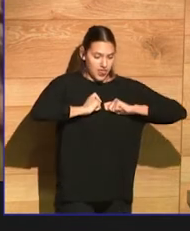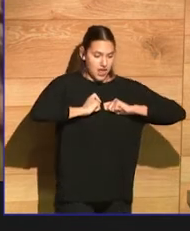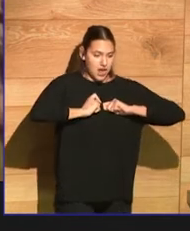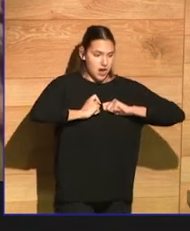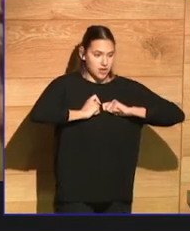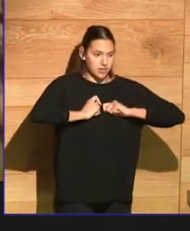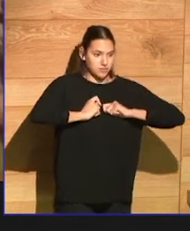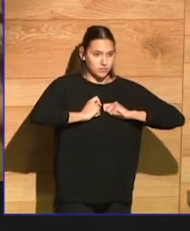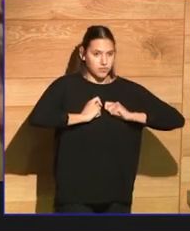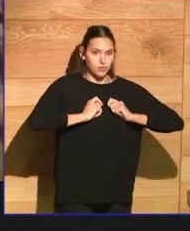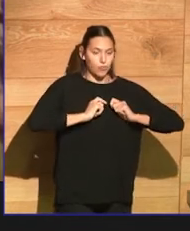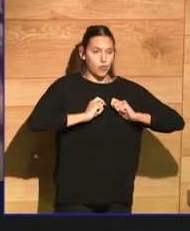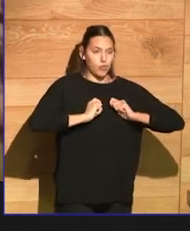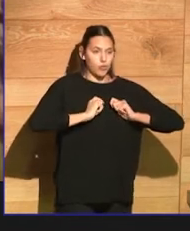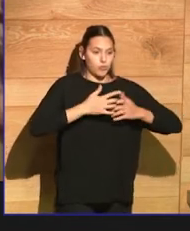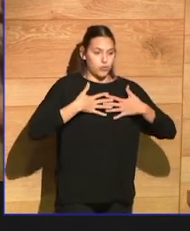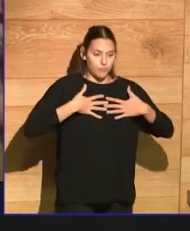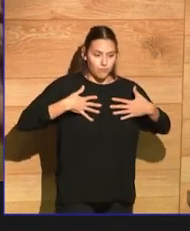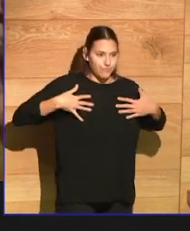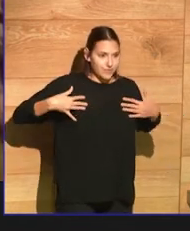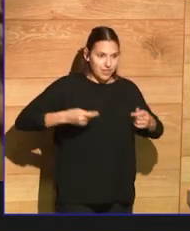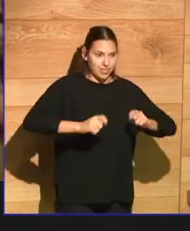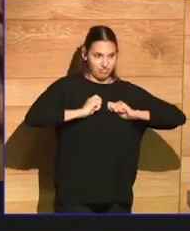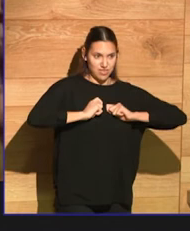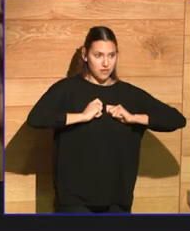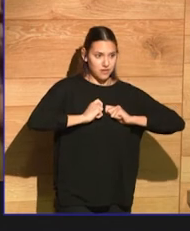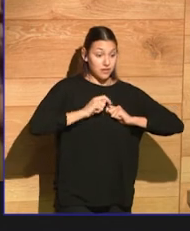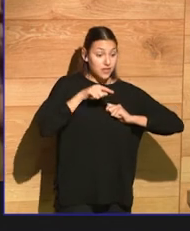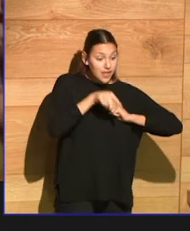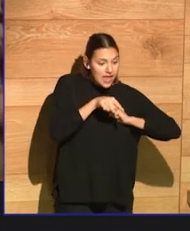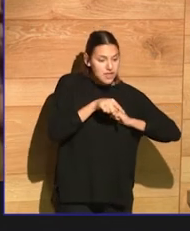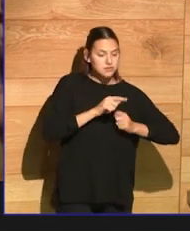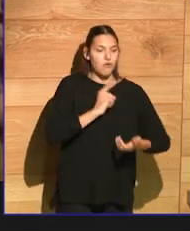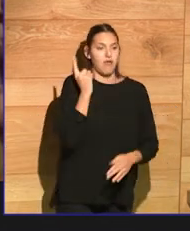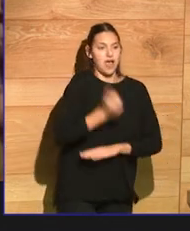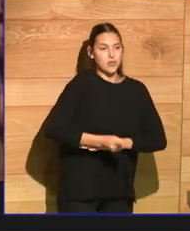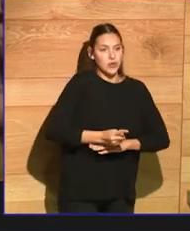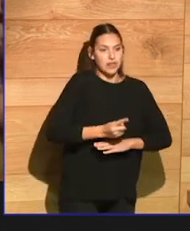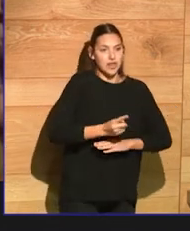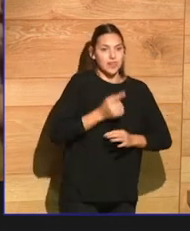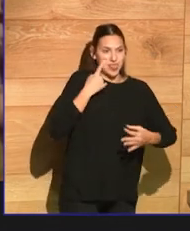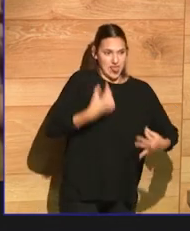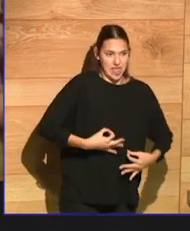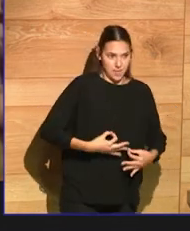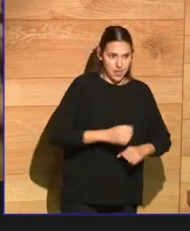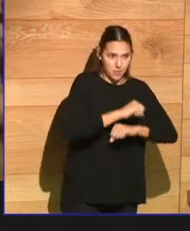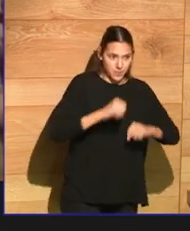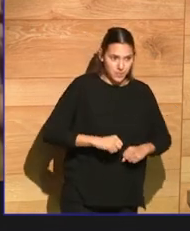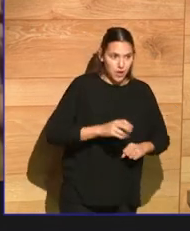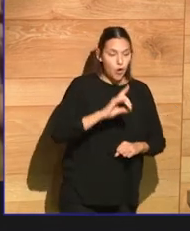effective authority. That kind of intellectual authority is now so questioned because of the internet